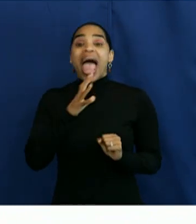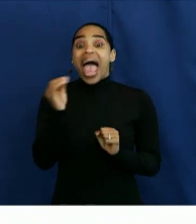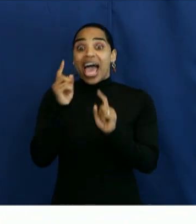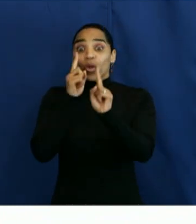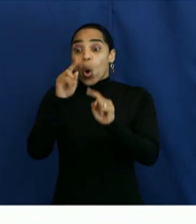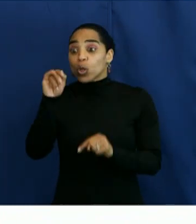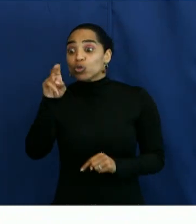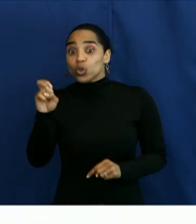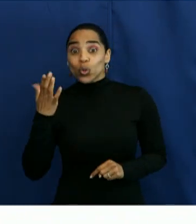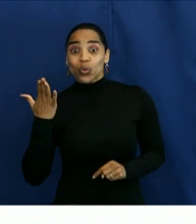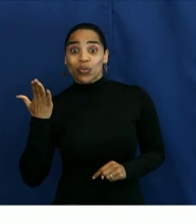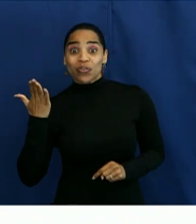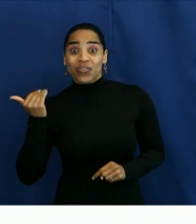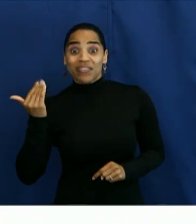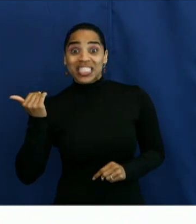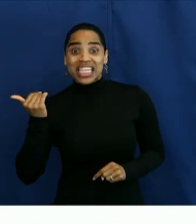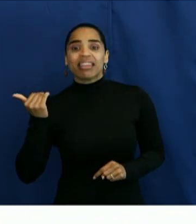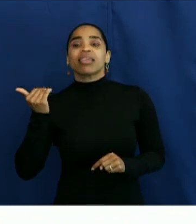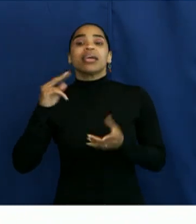15th retiring of the tiers.